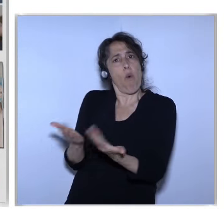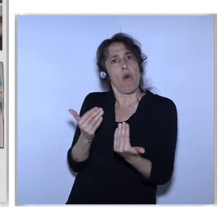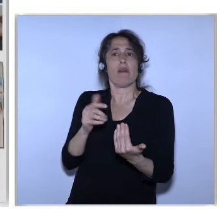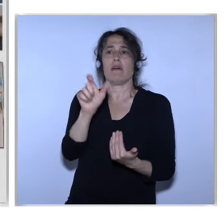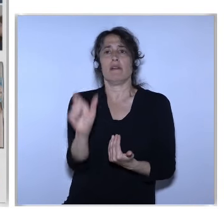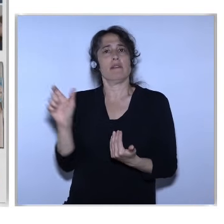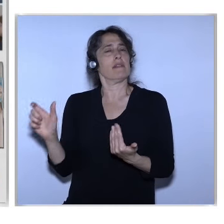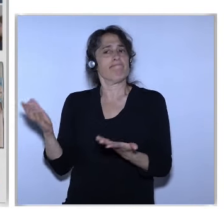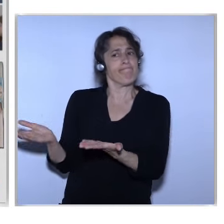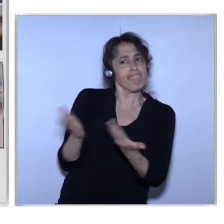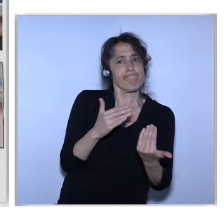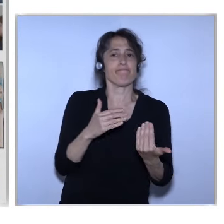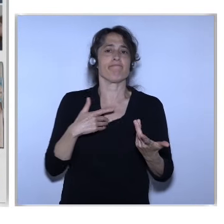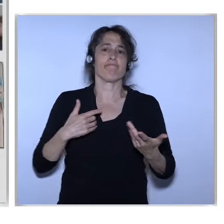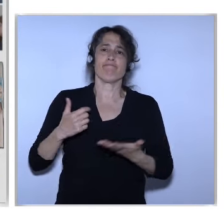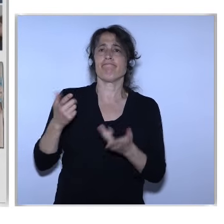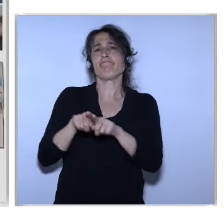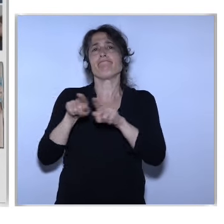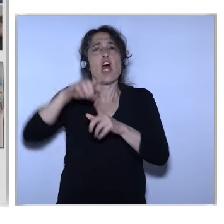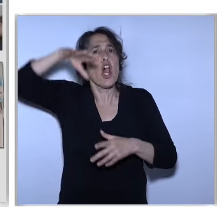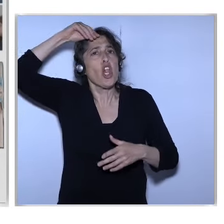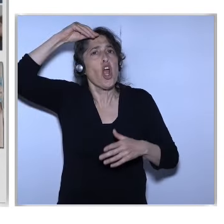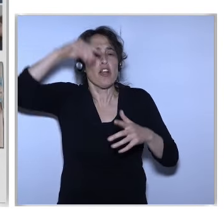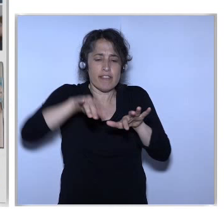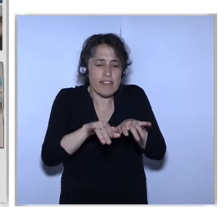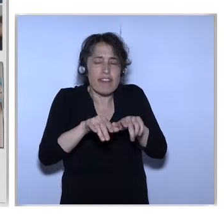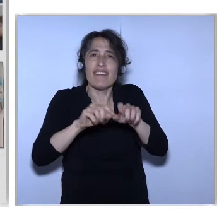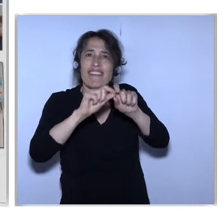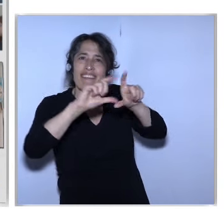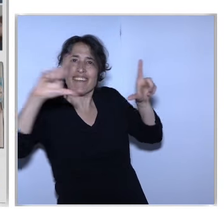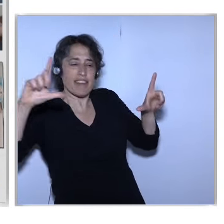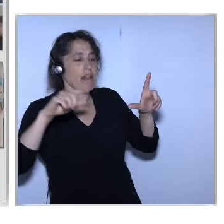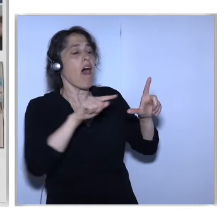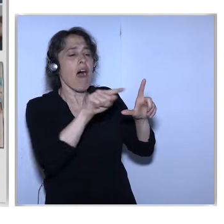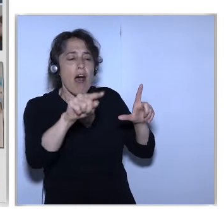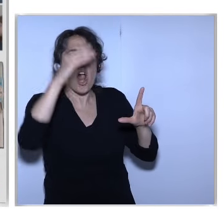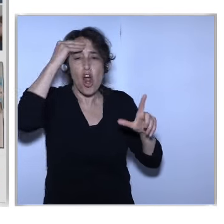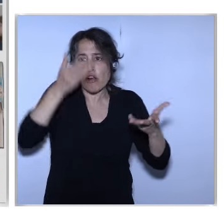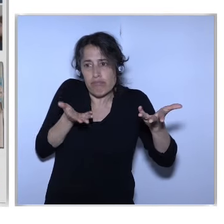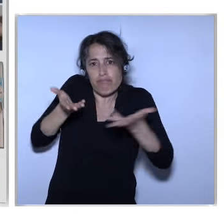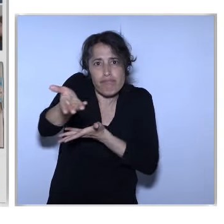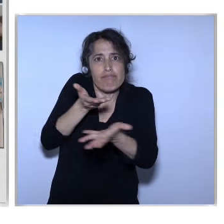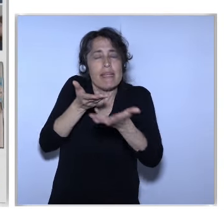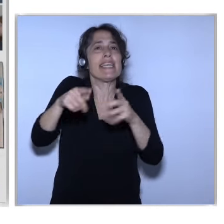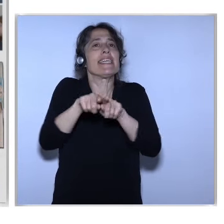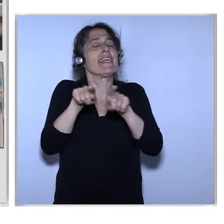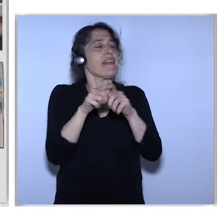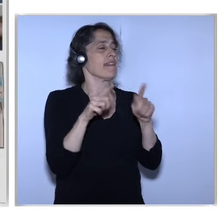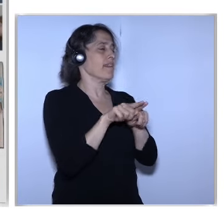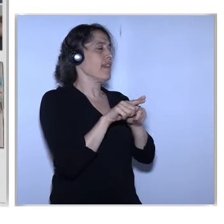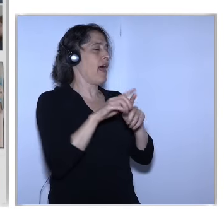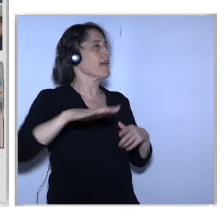Learning Spaces Which Can Be As A Good Focus Is The Role Of Libraries So Definitely